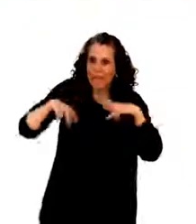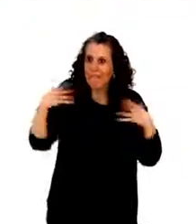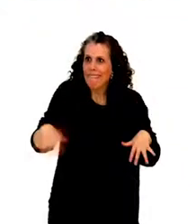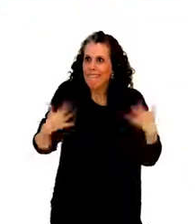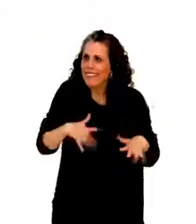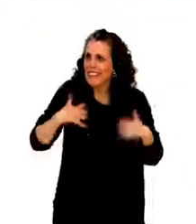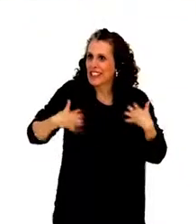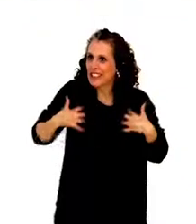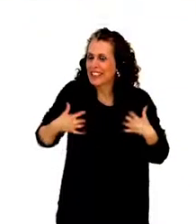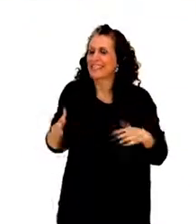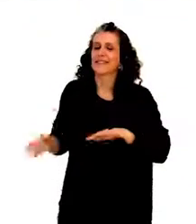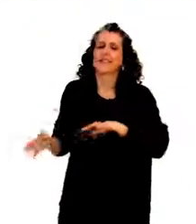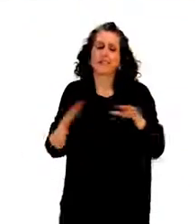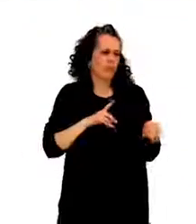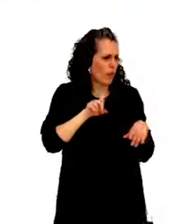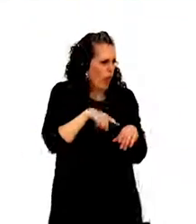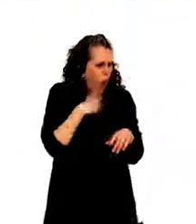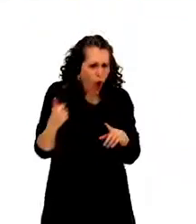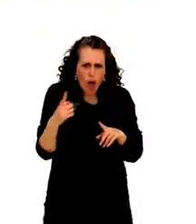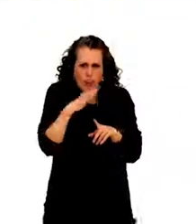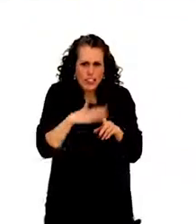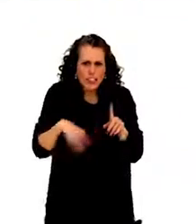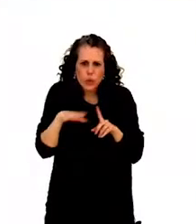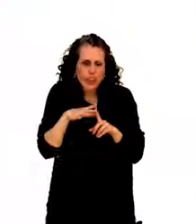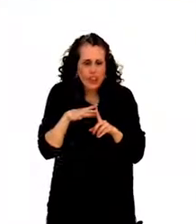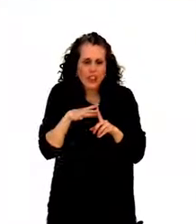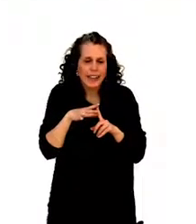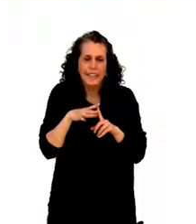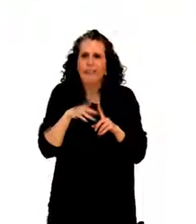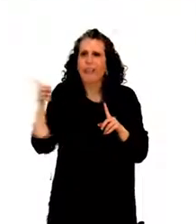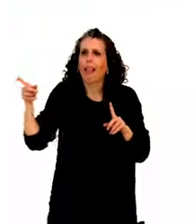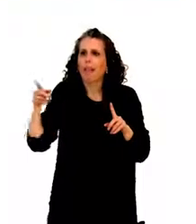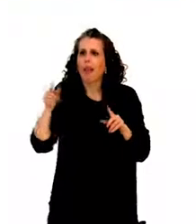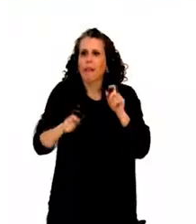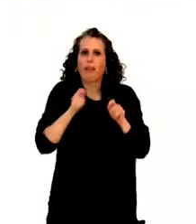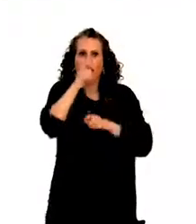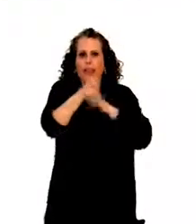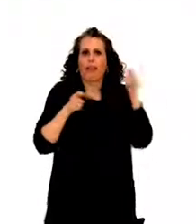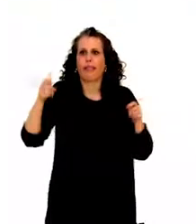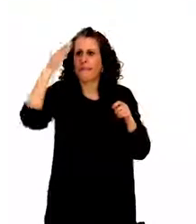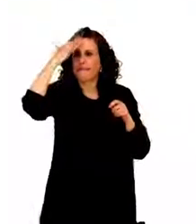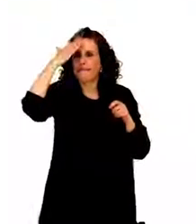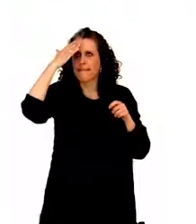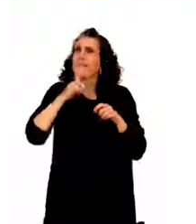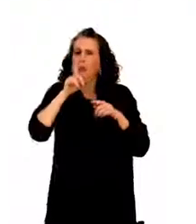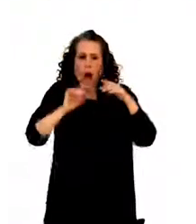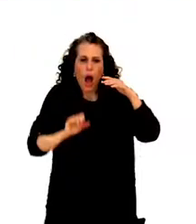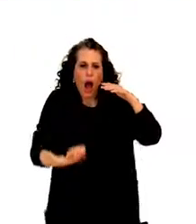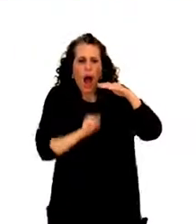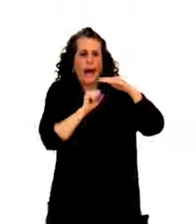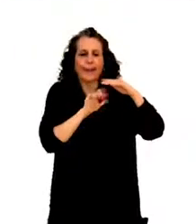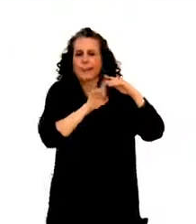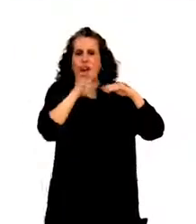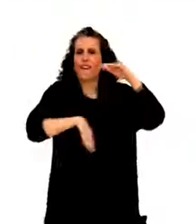that were not admissible because legal remedies at national level haven't been exhausted. One was the case of